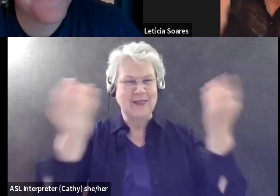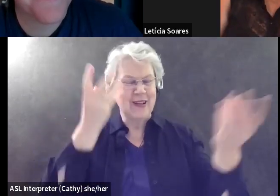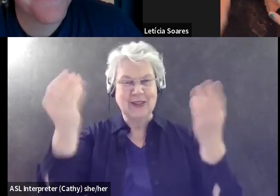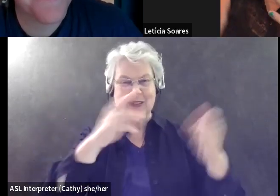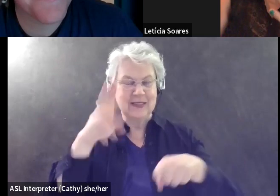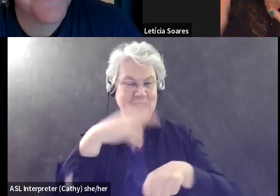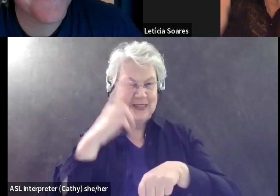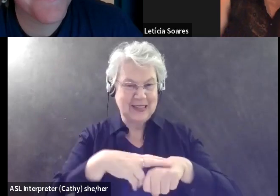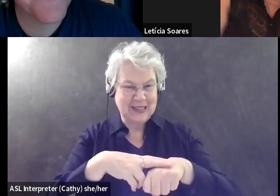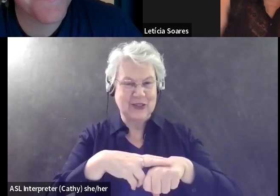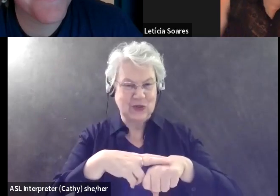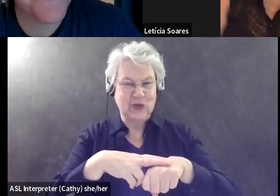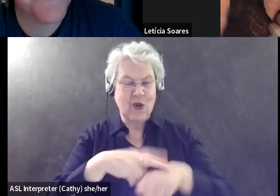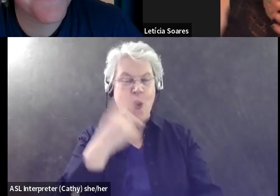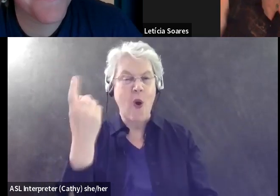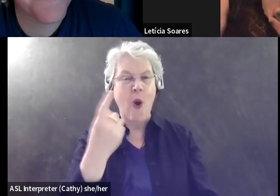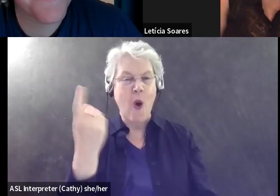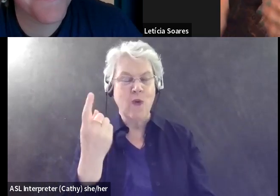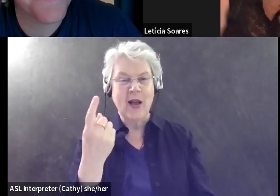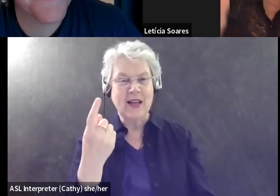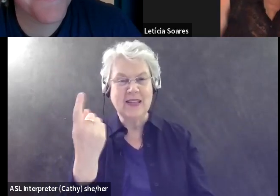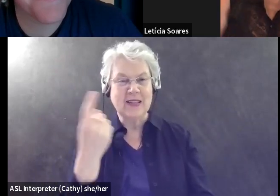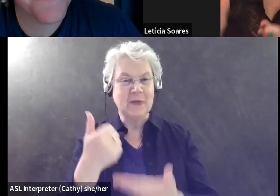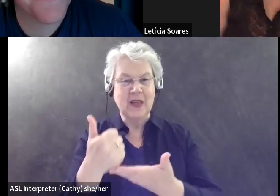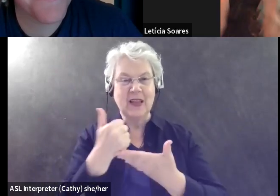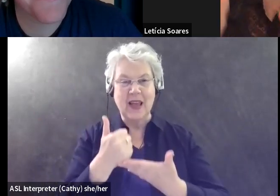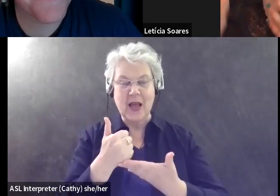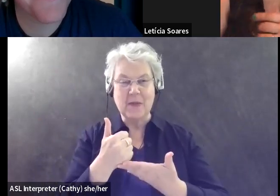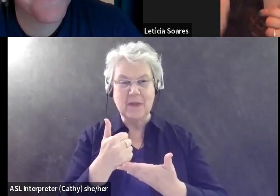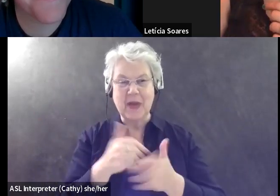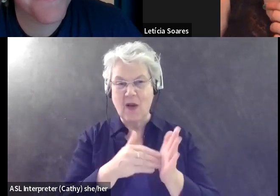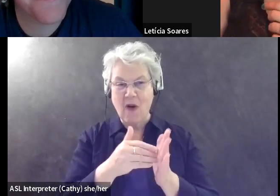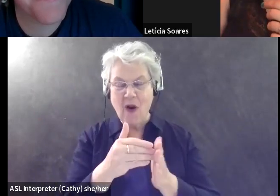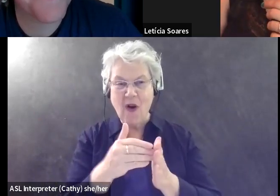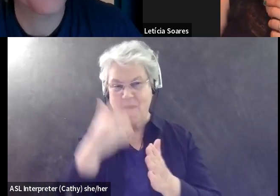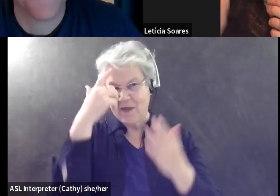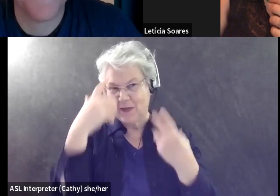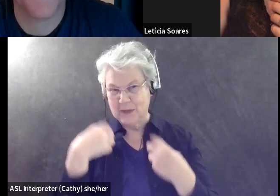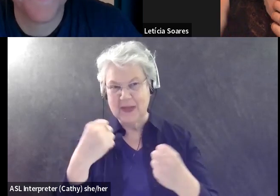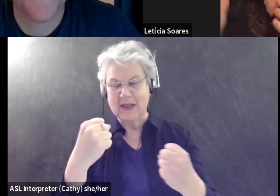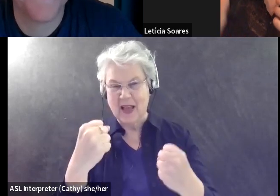something that has helped me and has helped my mental health.